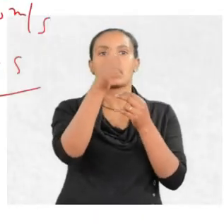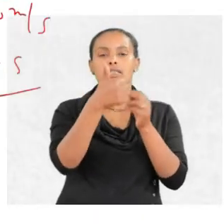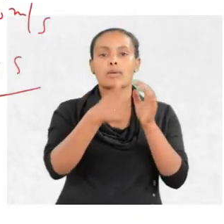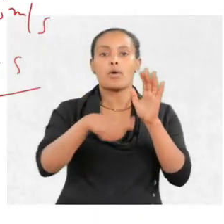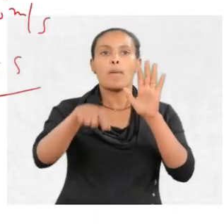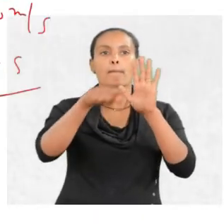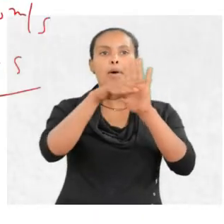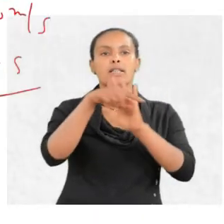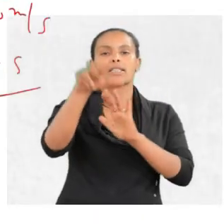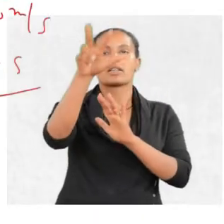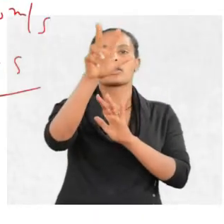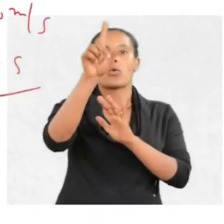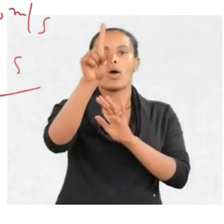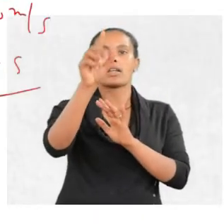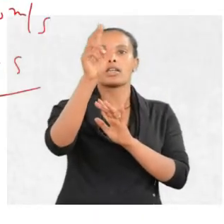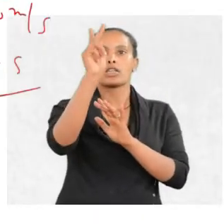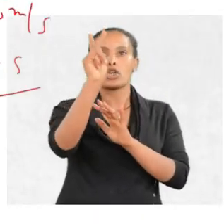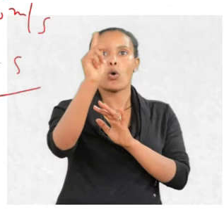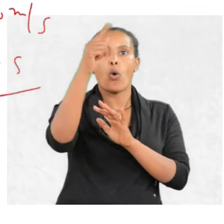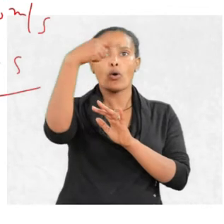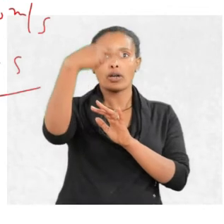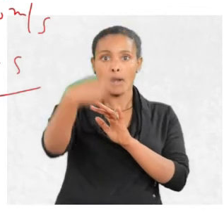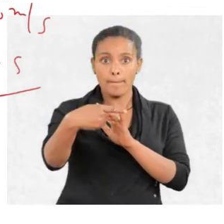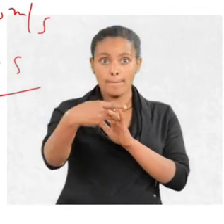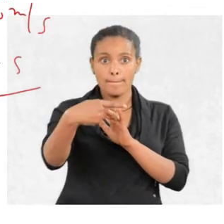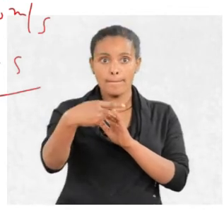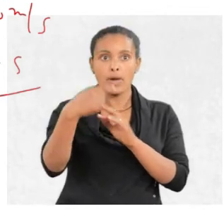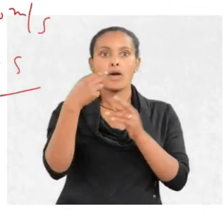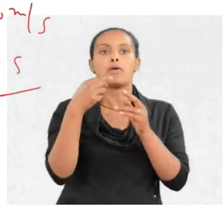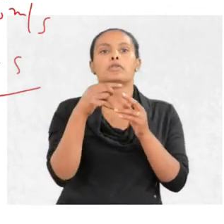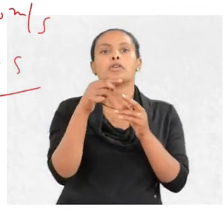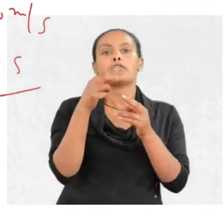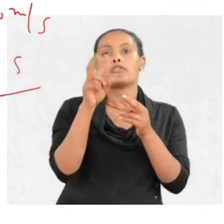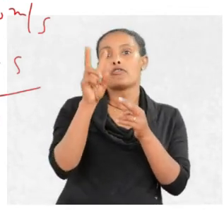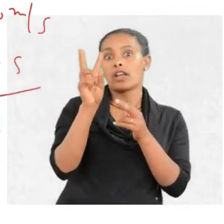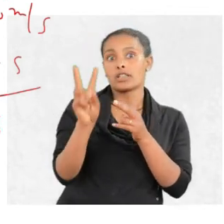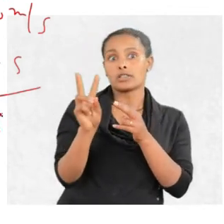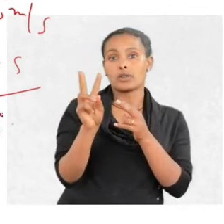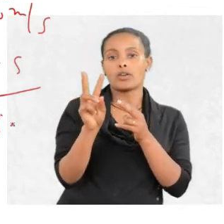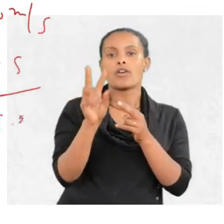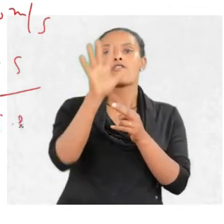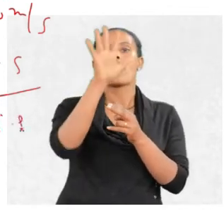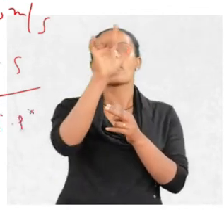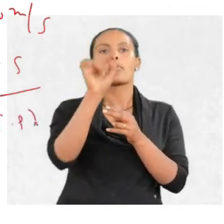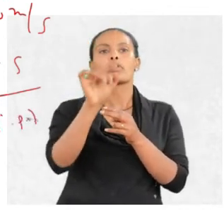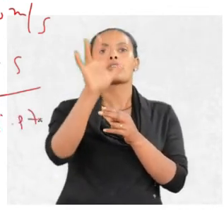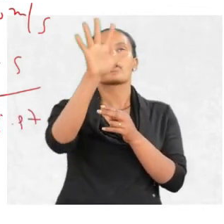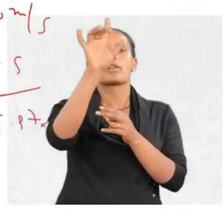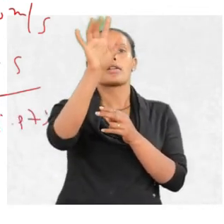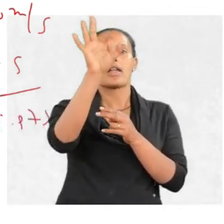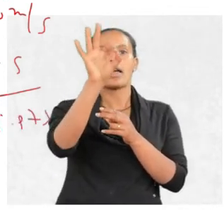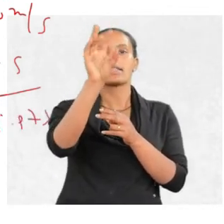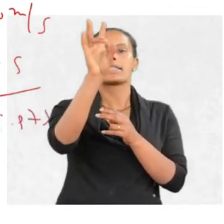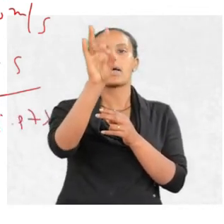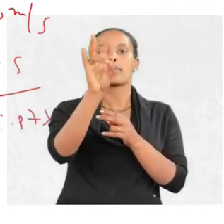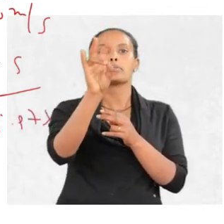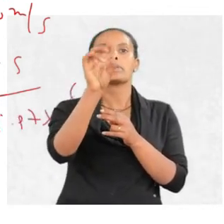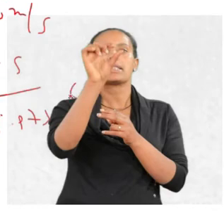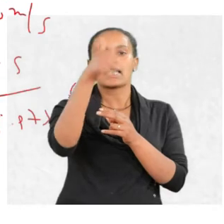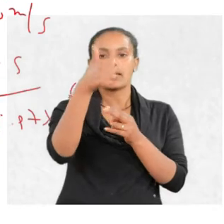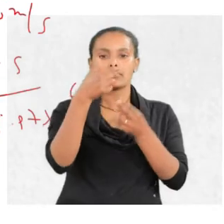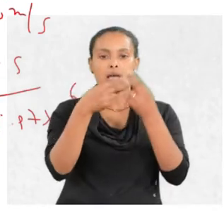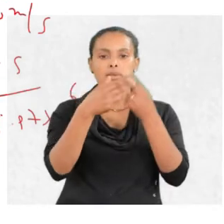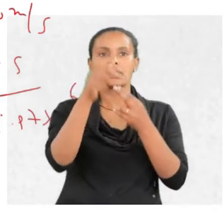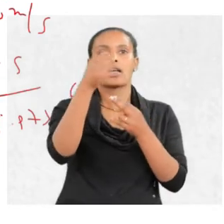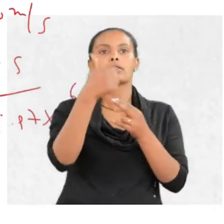power of minus 31 kilogram times velocity of the electron is 5.97 times 10 to the power of